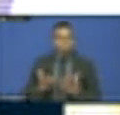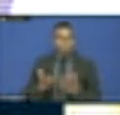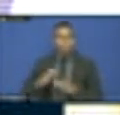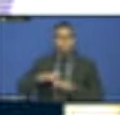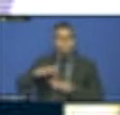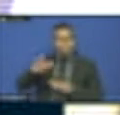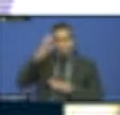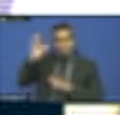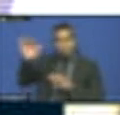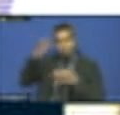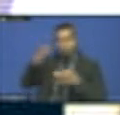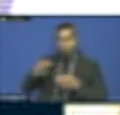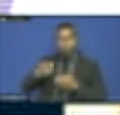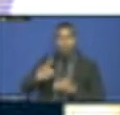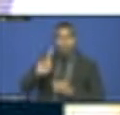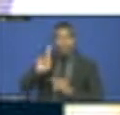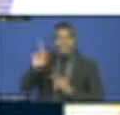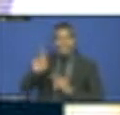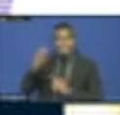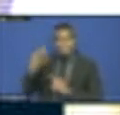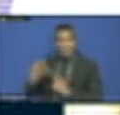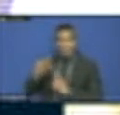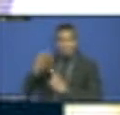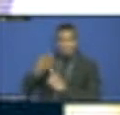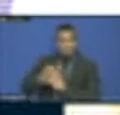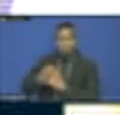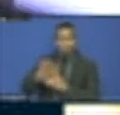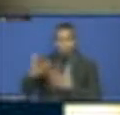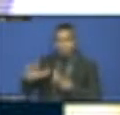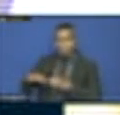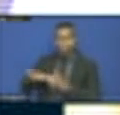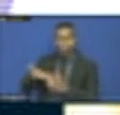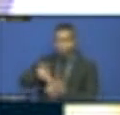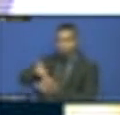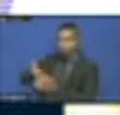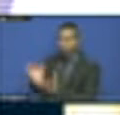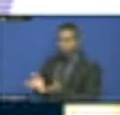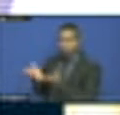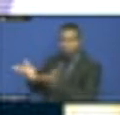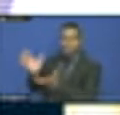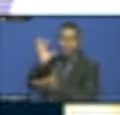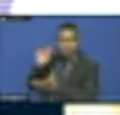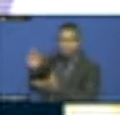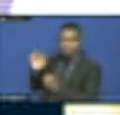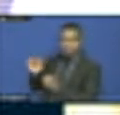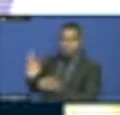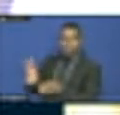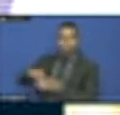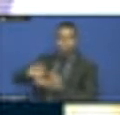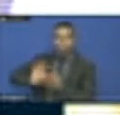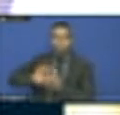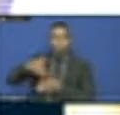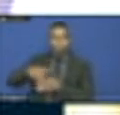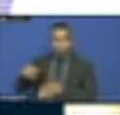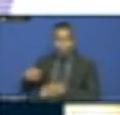about, and when we are talking about the local level, the women are affected on a day-to-day basis